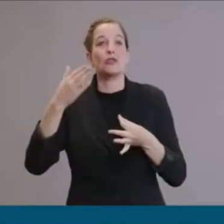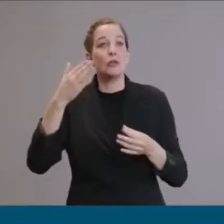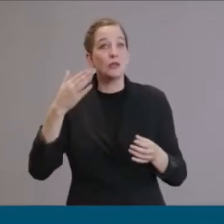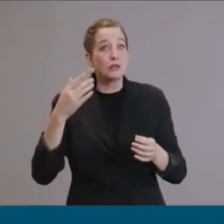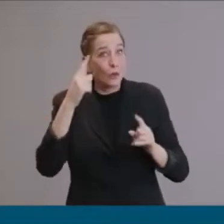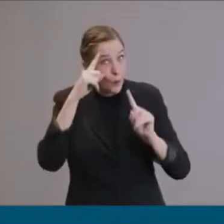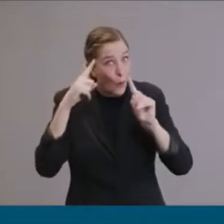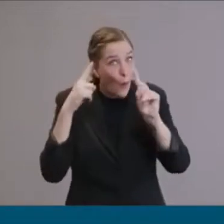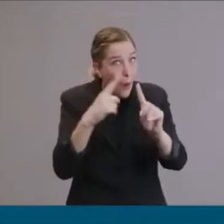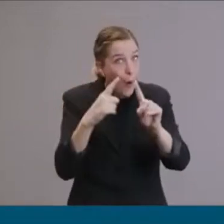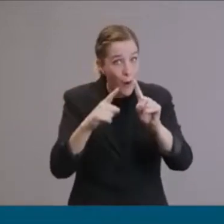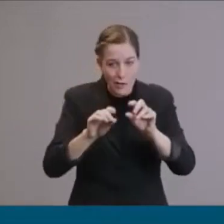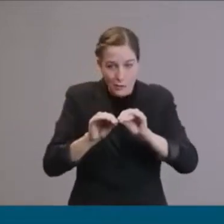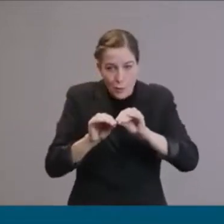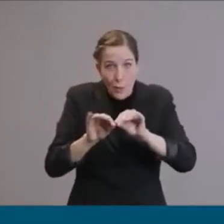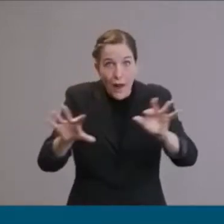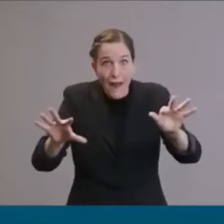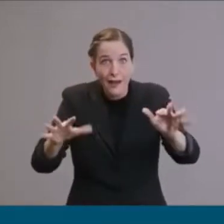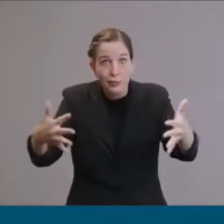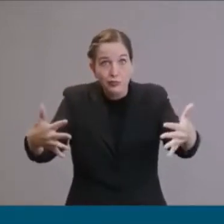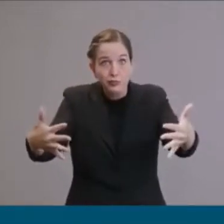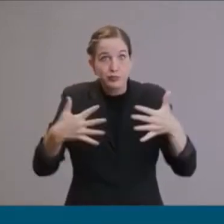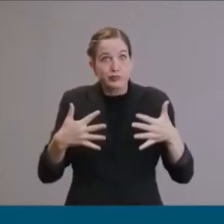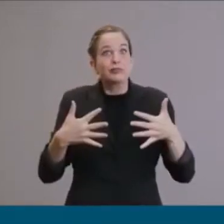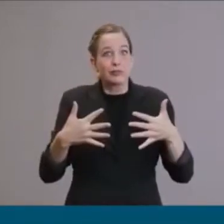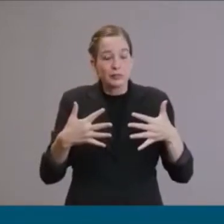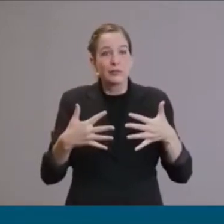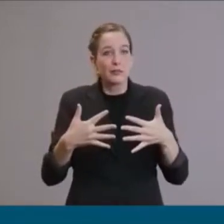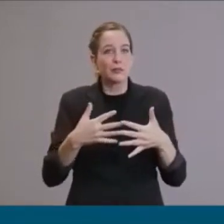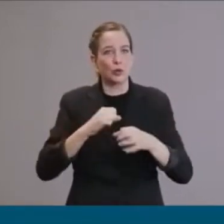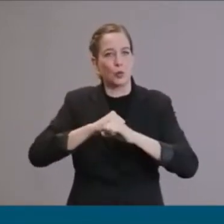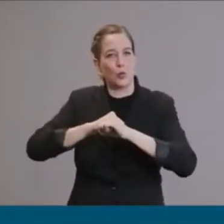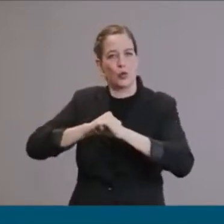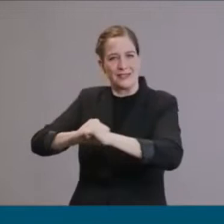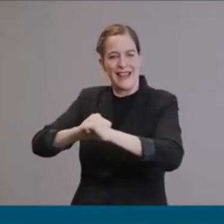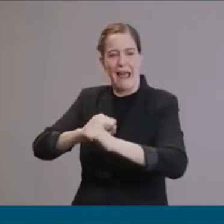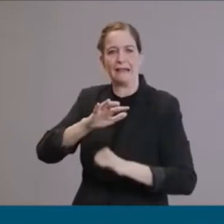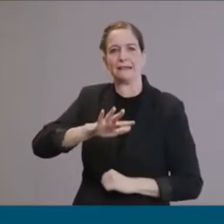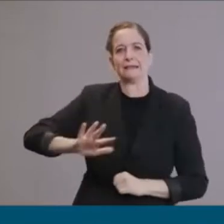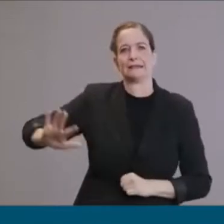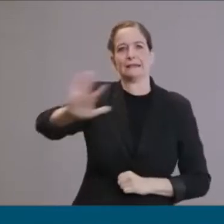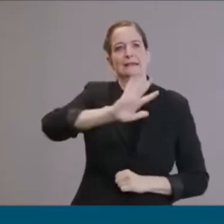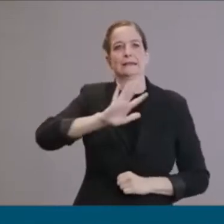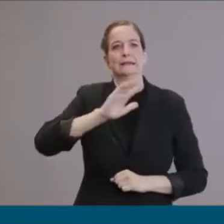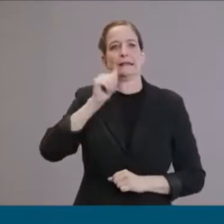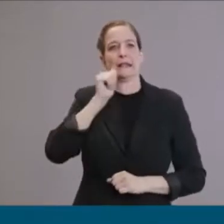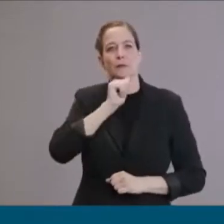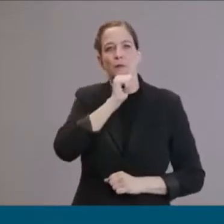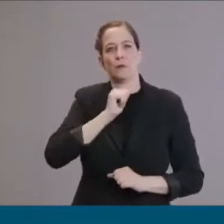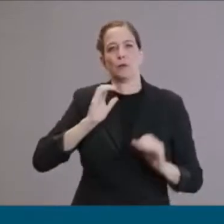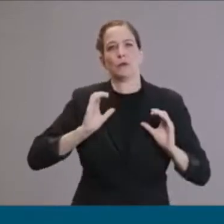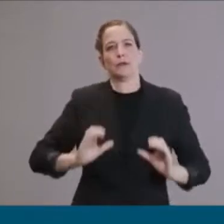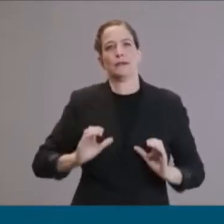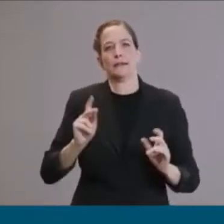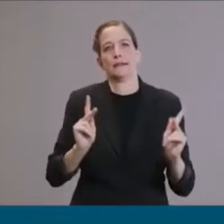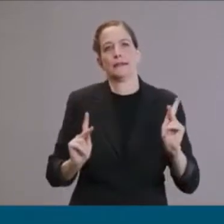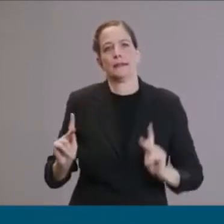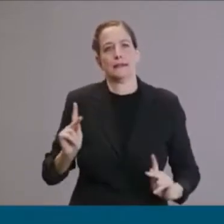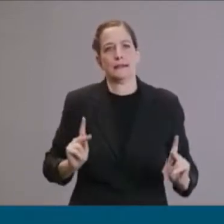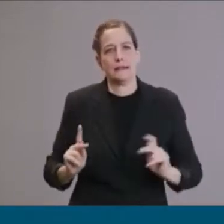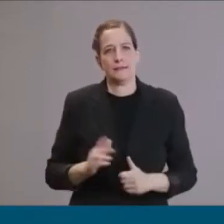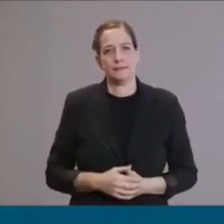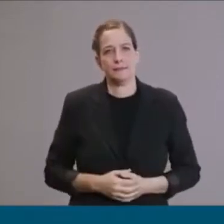of COVID-19 in Arizona and protect our citizens. So some of the national trends that people